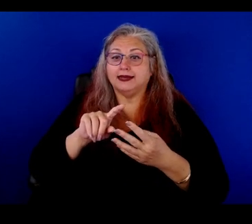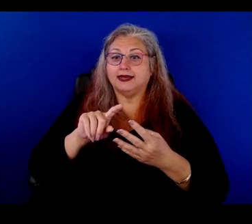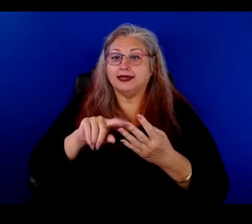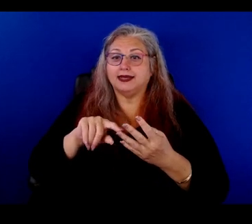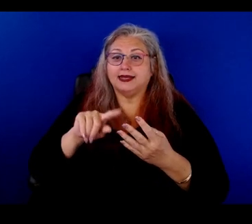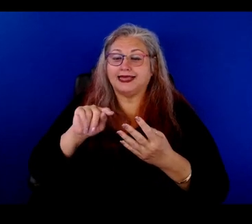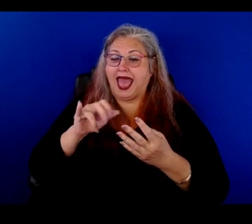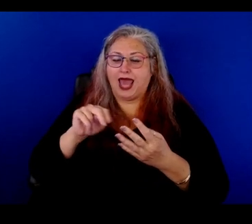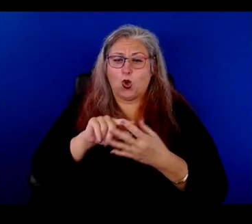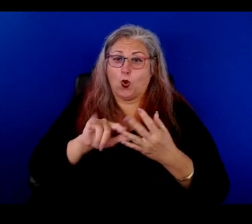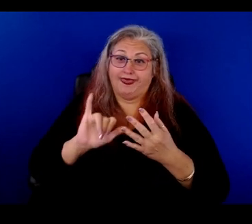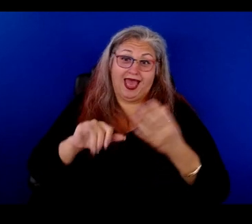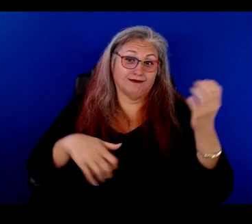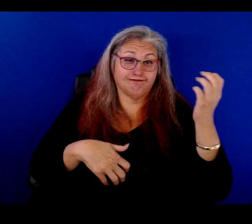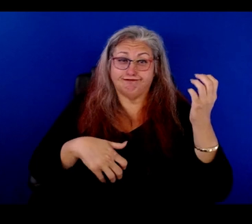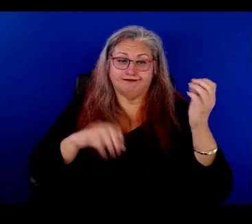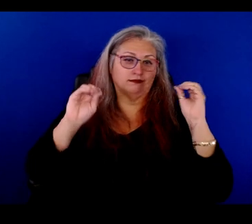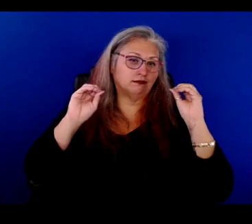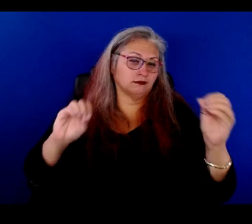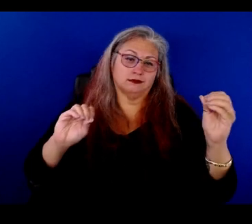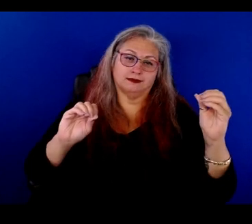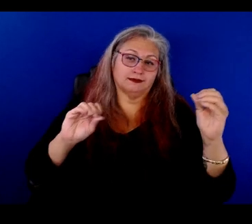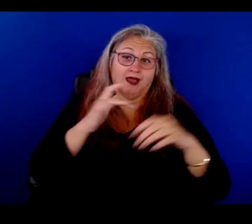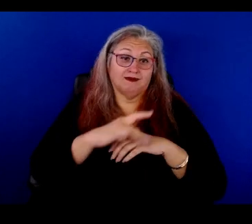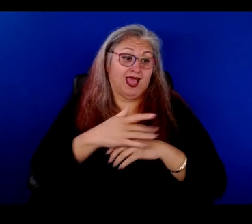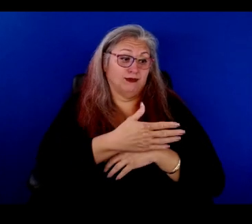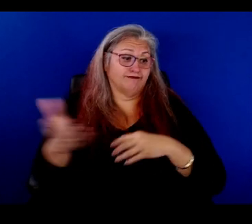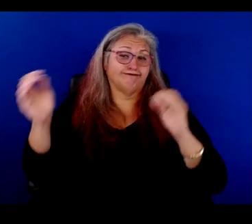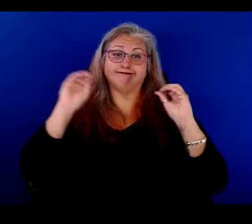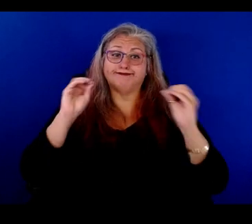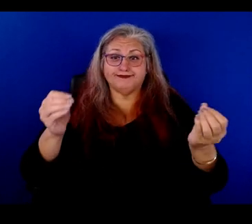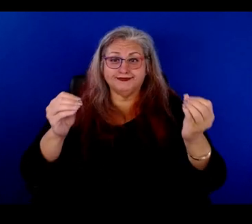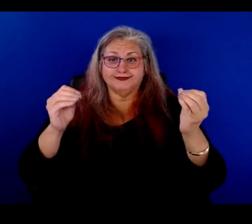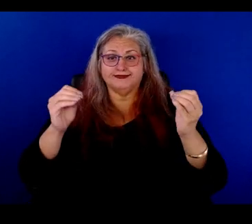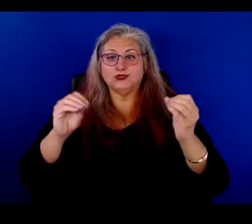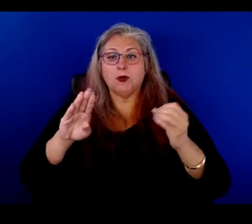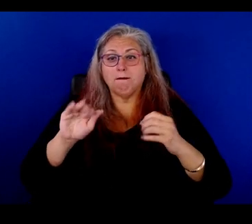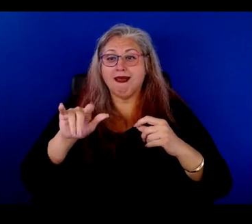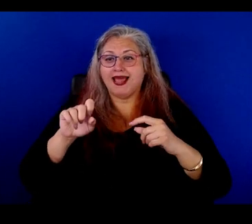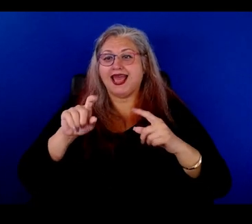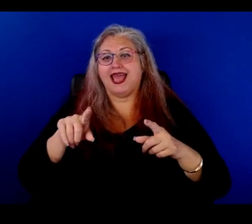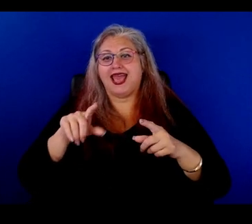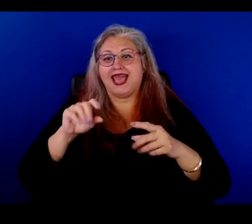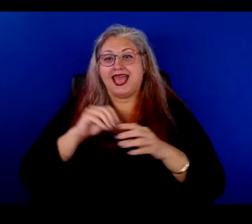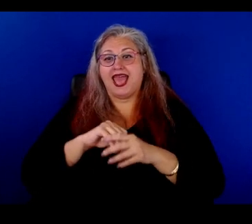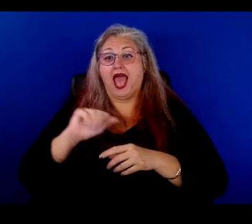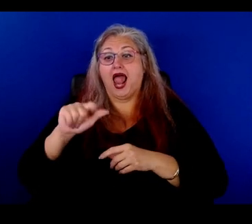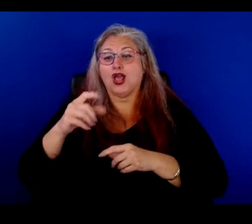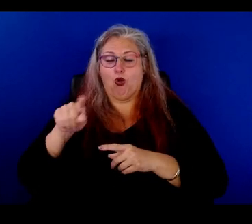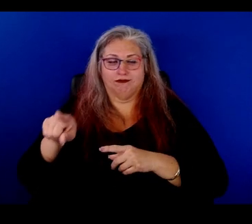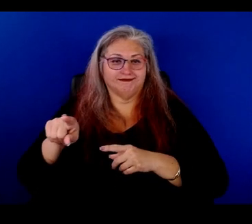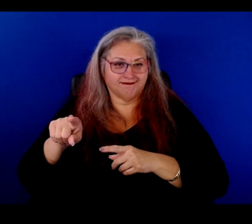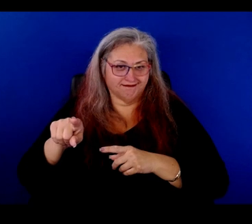Tejano, you, you couldn't, there was, that, that was not available. Yeah. baile, Algo, through Algo, make that, uh,